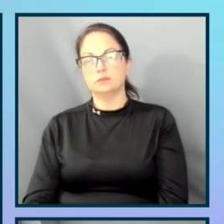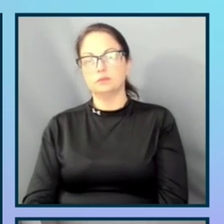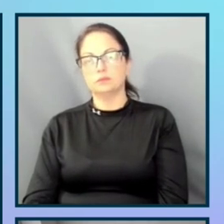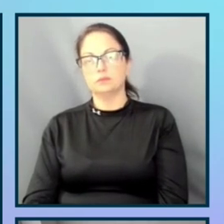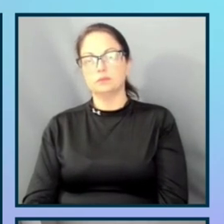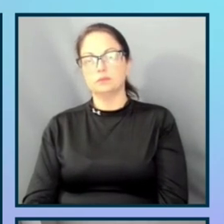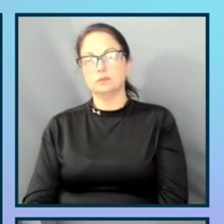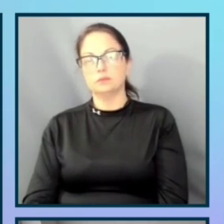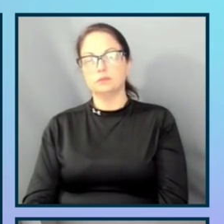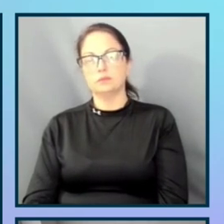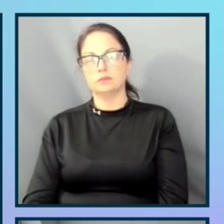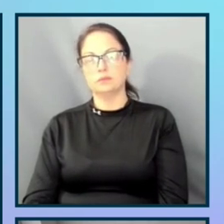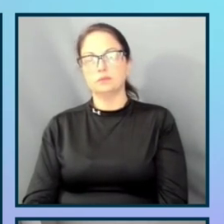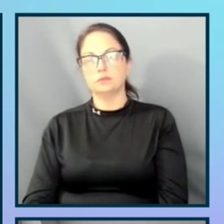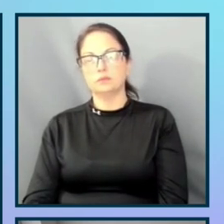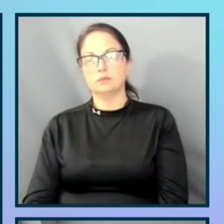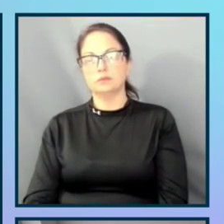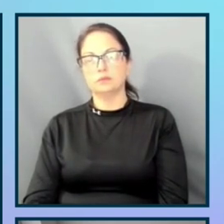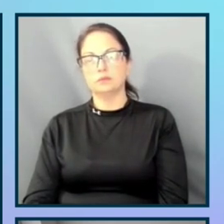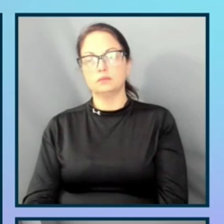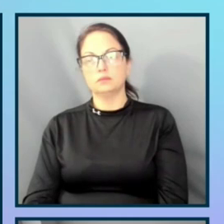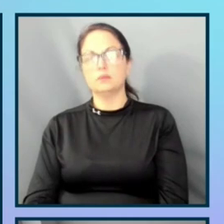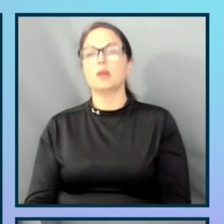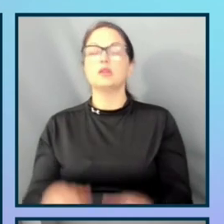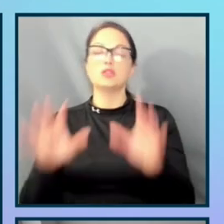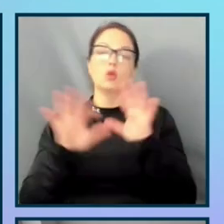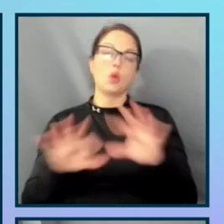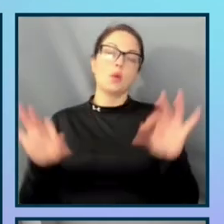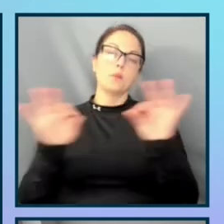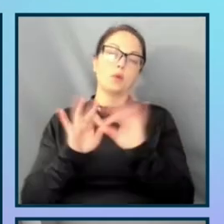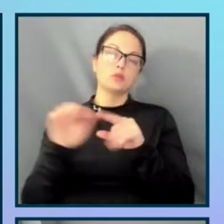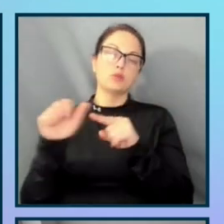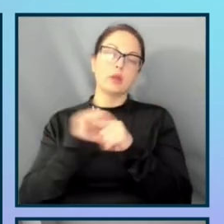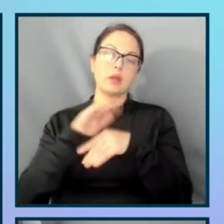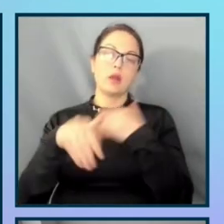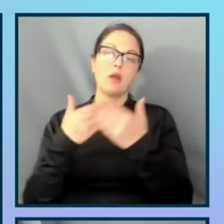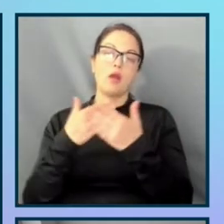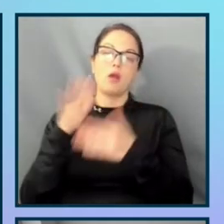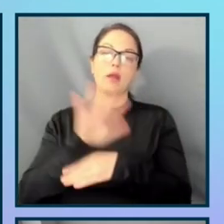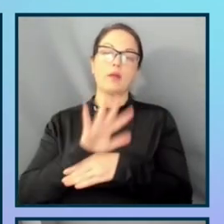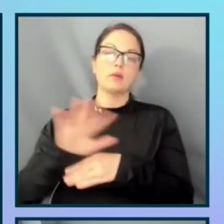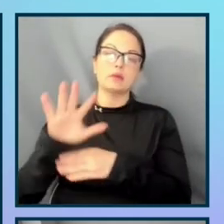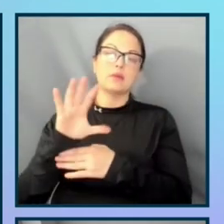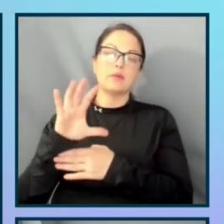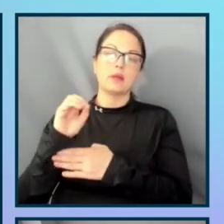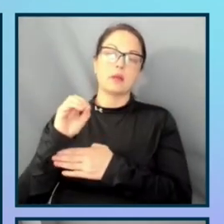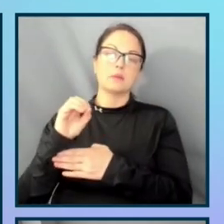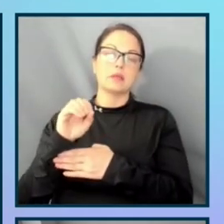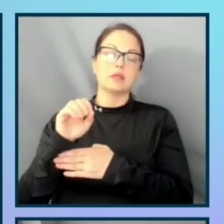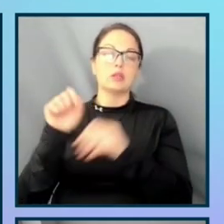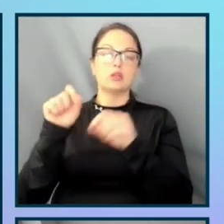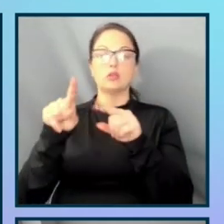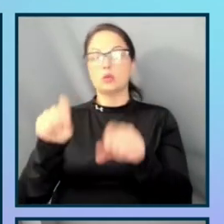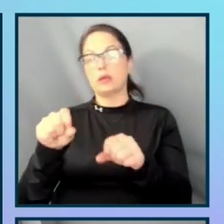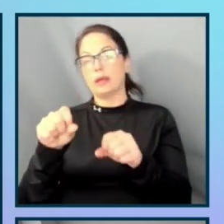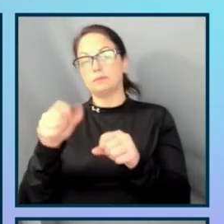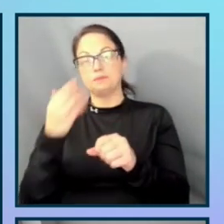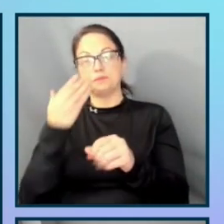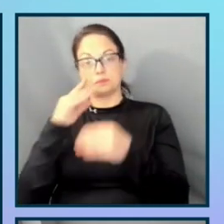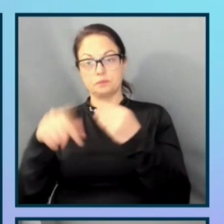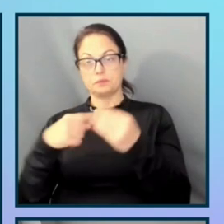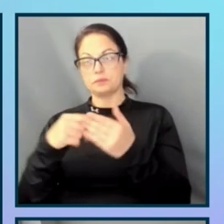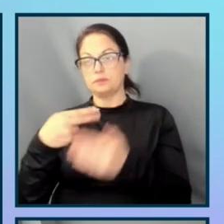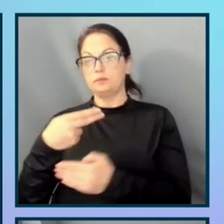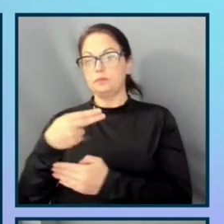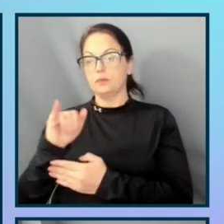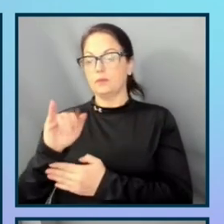It's also important to get training to all areas of the company. You can consider a hybrid approach, which is grassroots